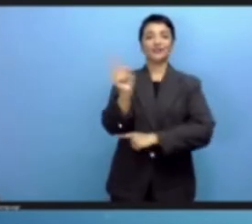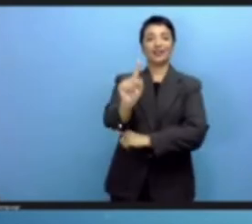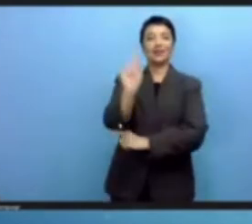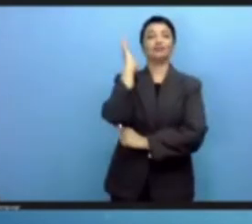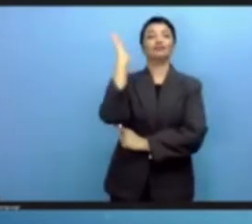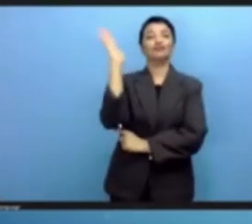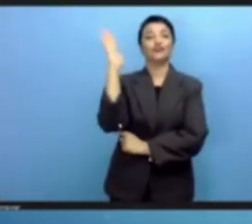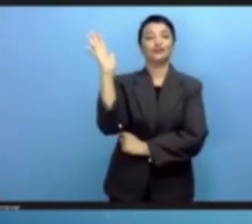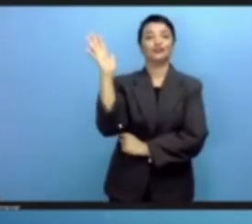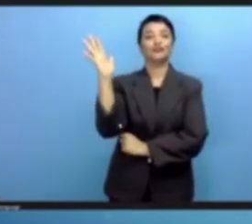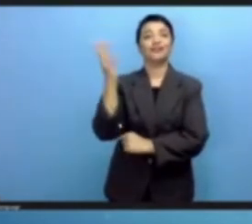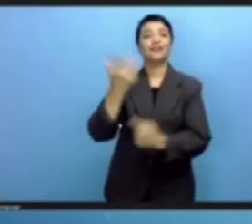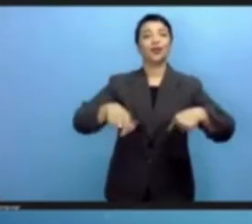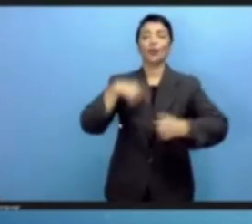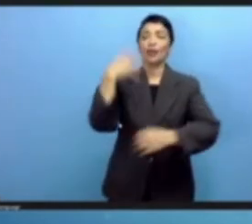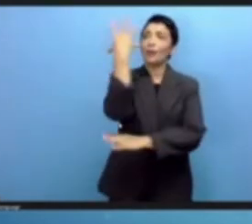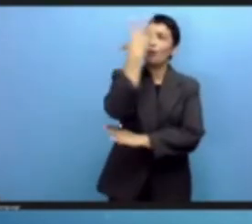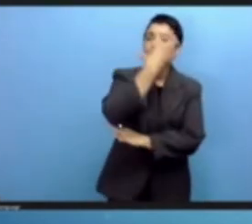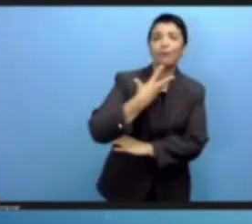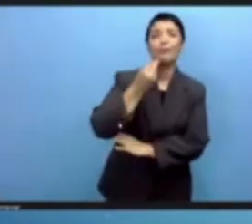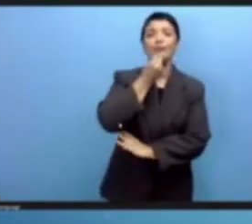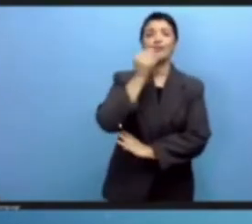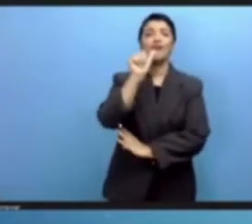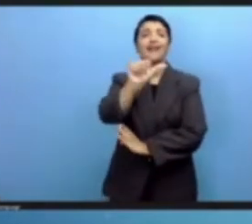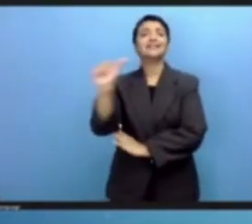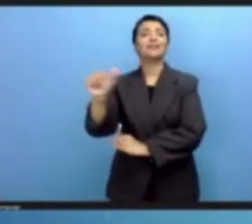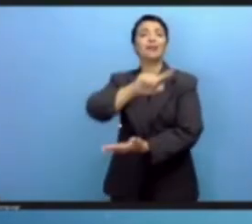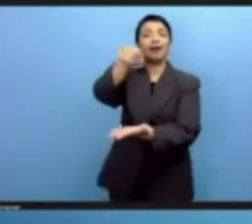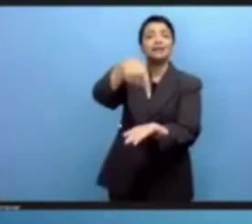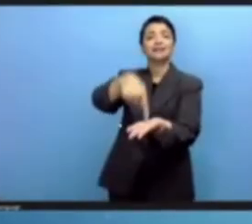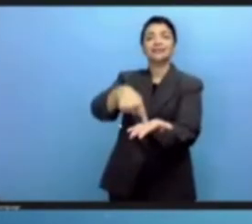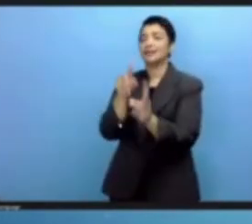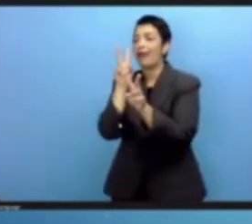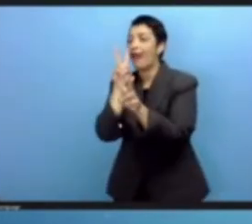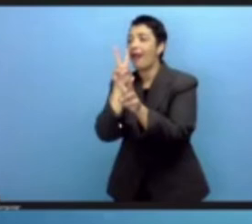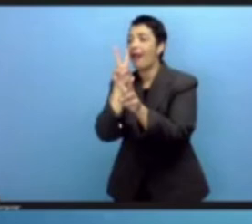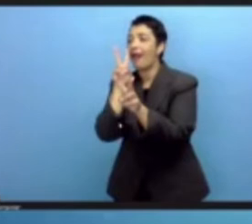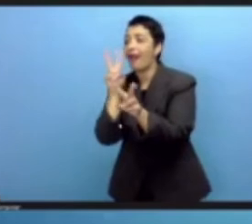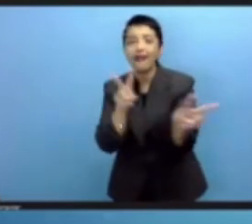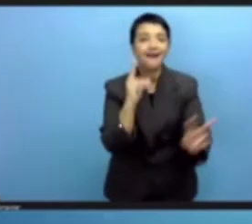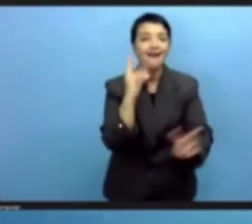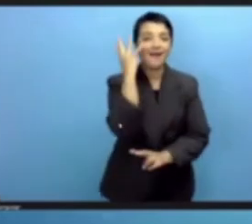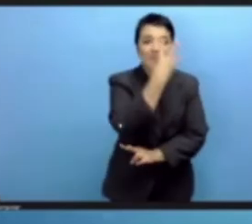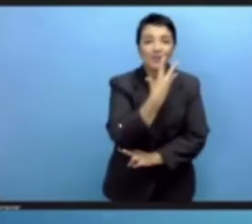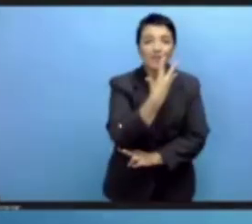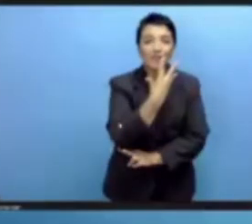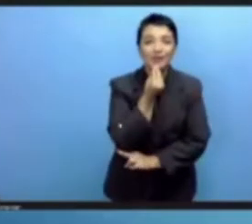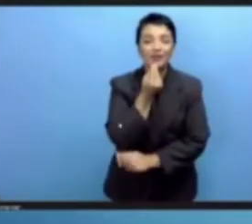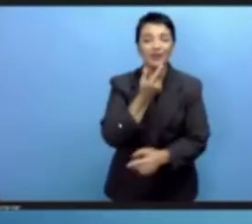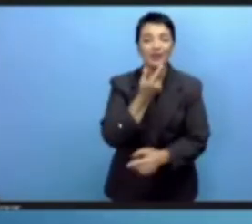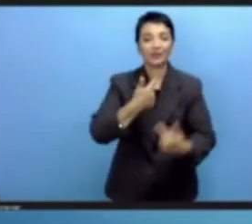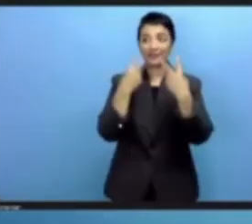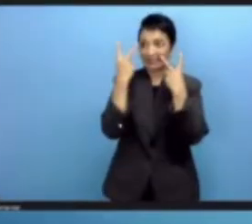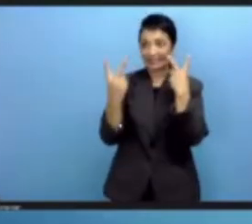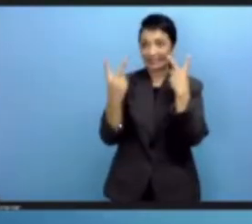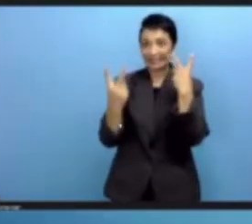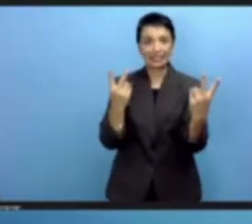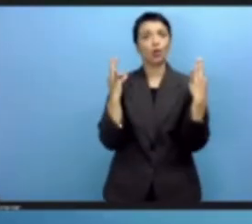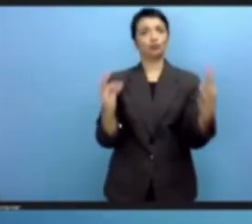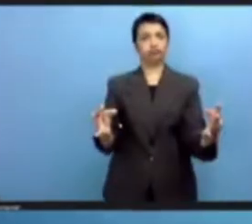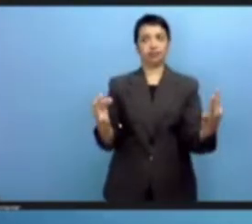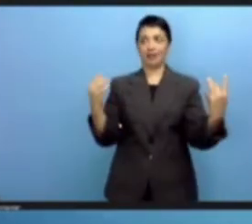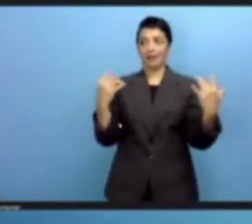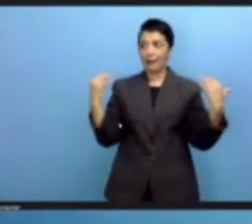this beautiful city. and it is a delight to see the IJF come back home to